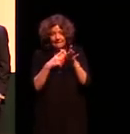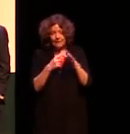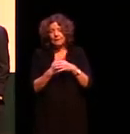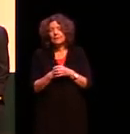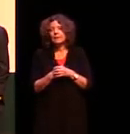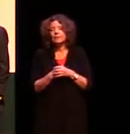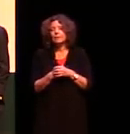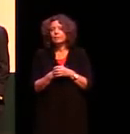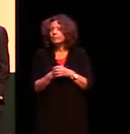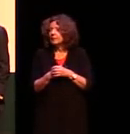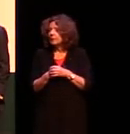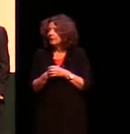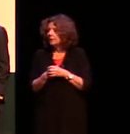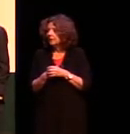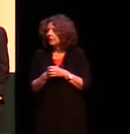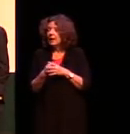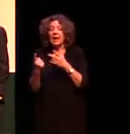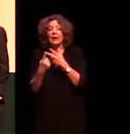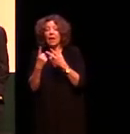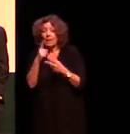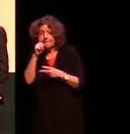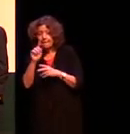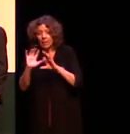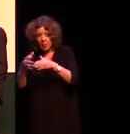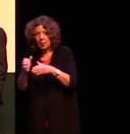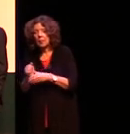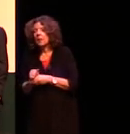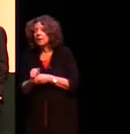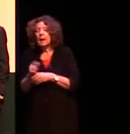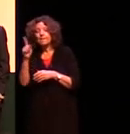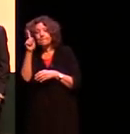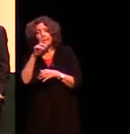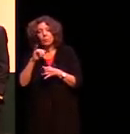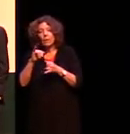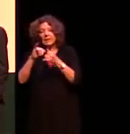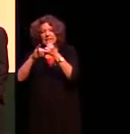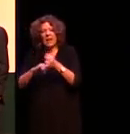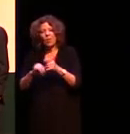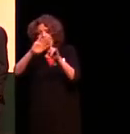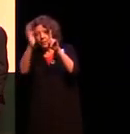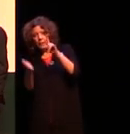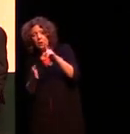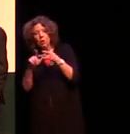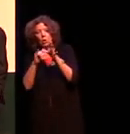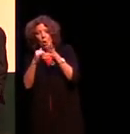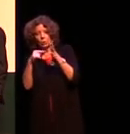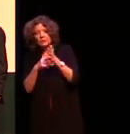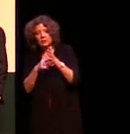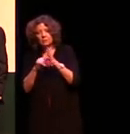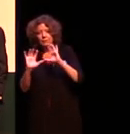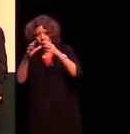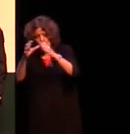the uh what's named the Dalek people the people on the south coast or the coastal uh tribal areas